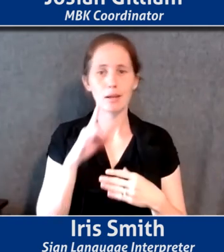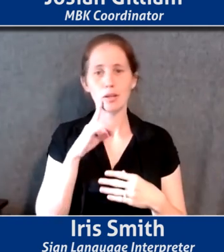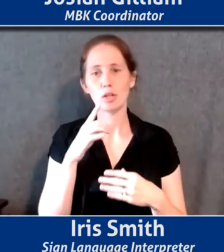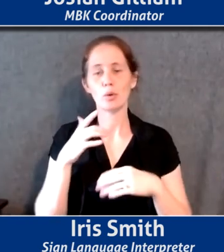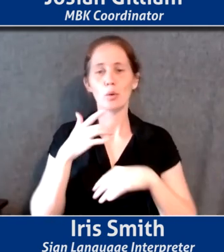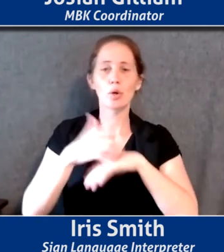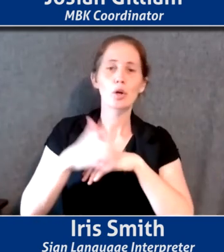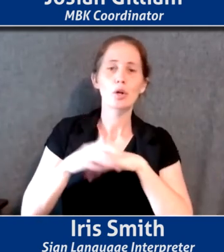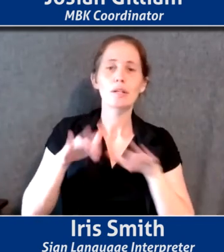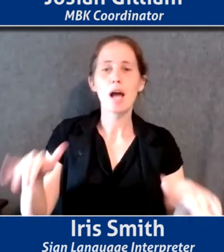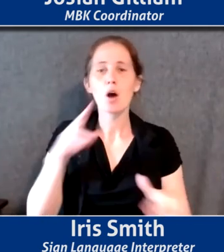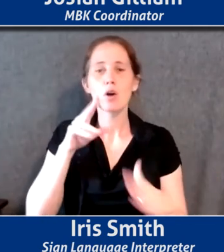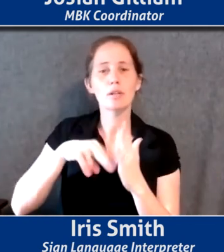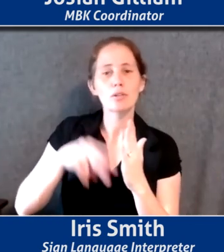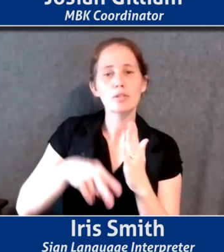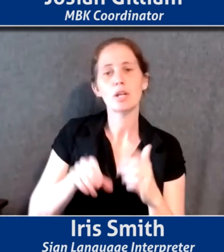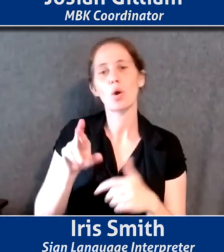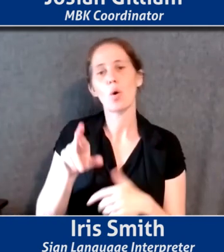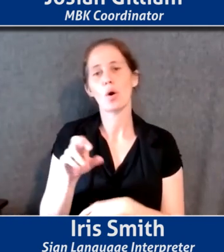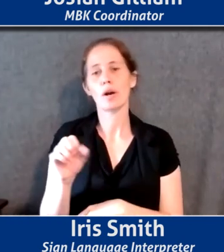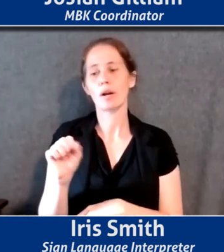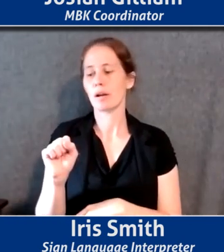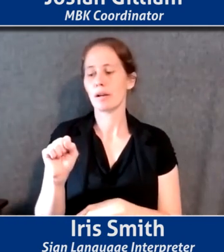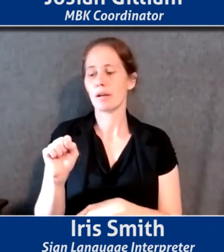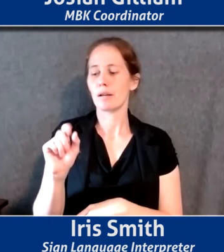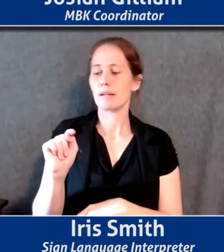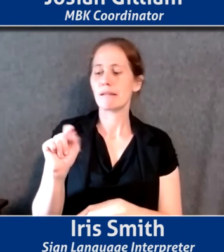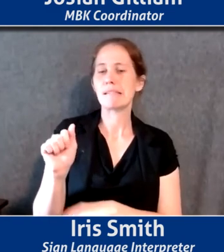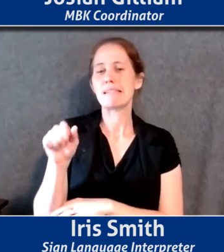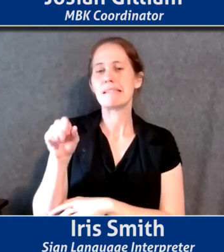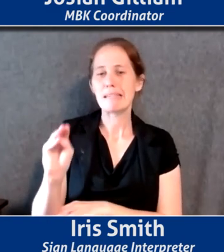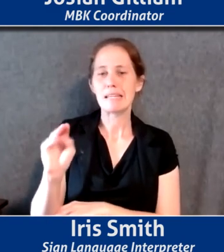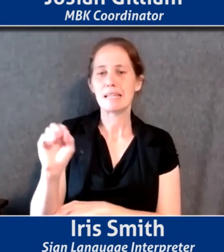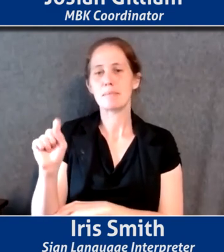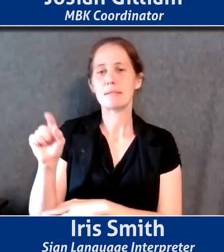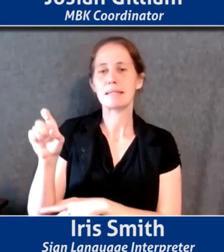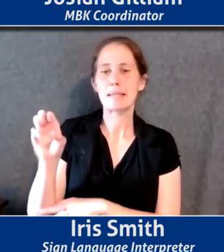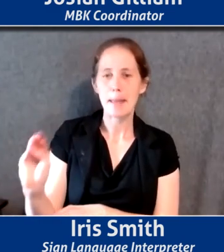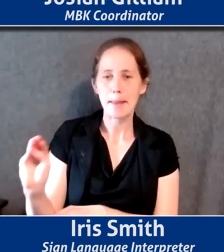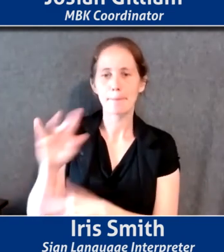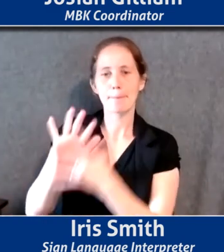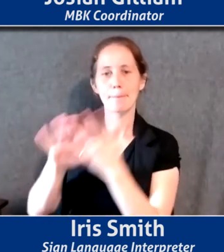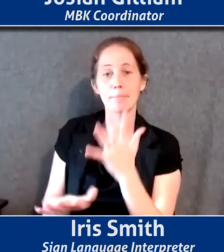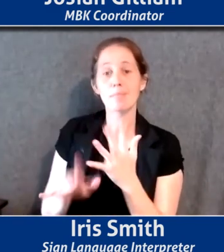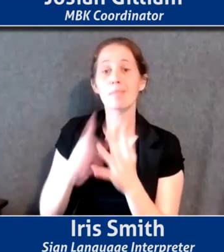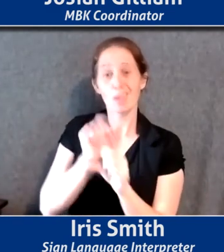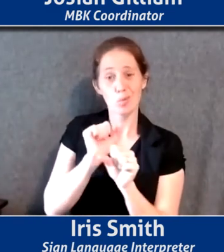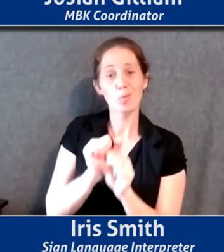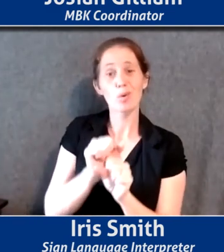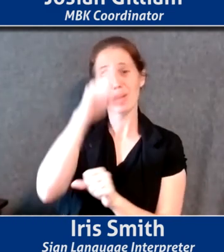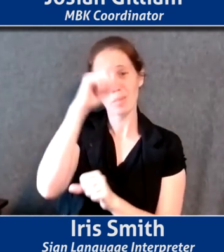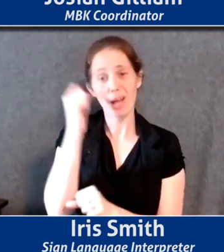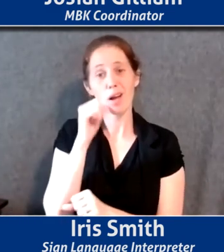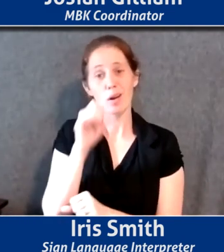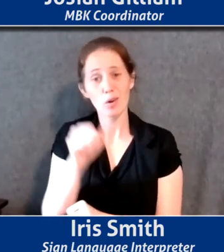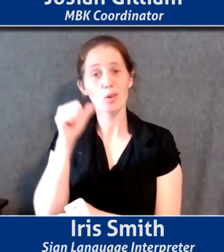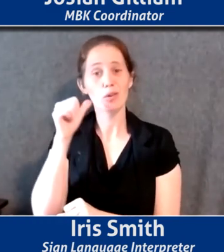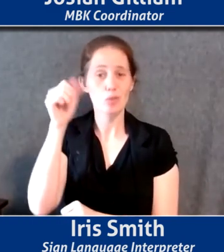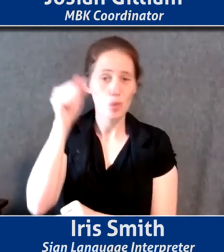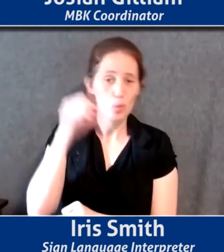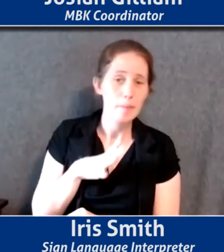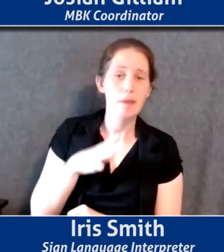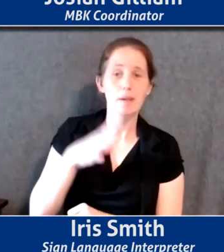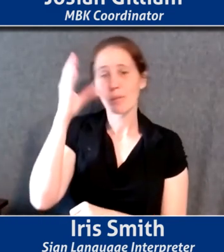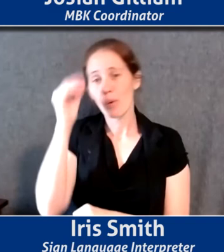literacy, uh, or to STEAM and STEM, um, in many cases work with, uh, black women and girls, boys and girls, uh, just people,